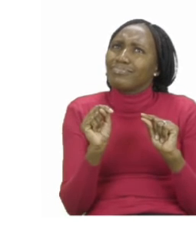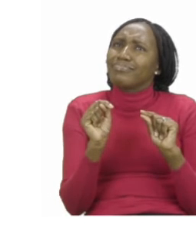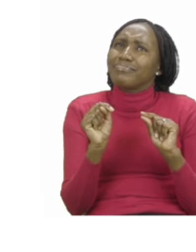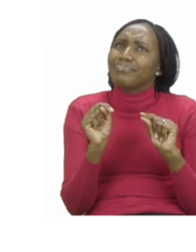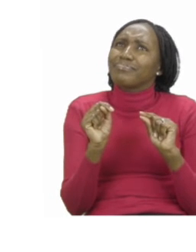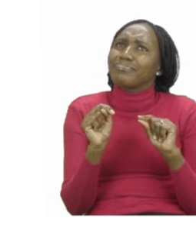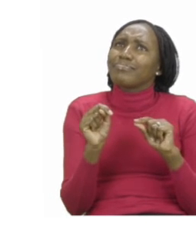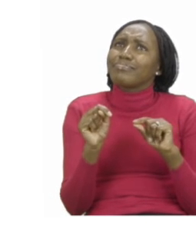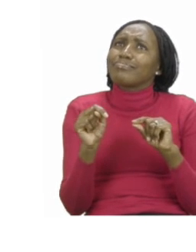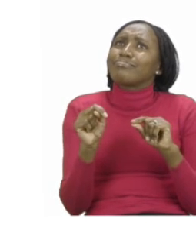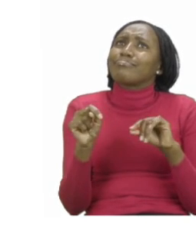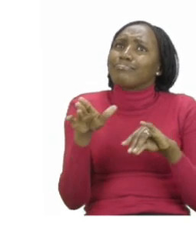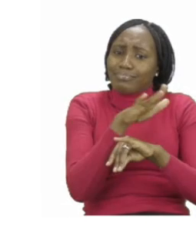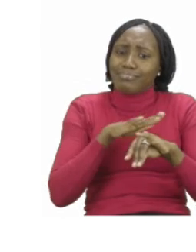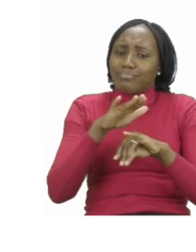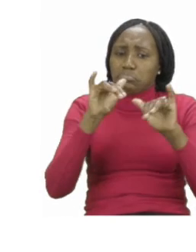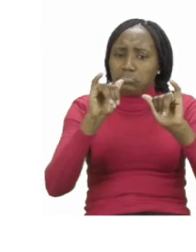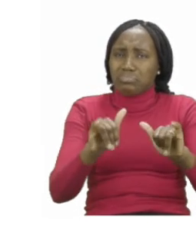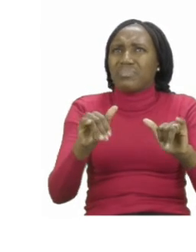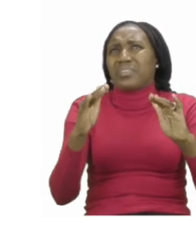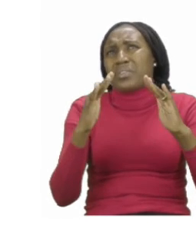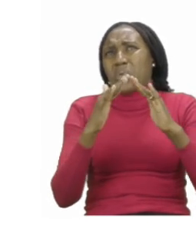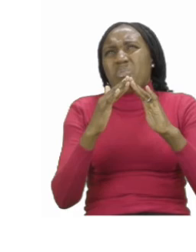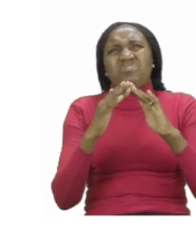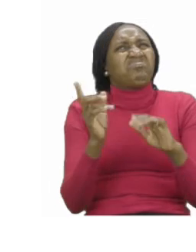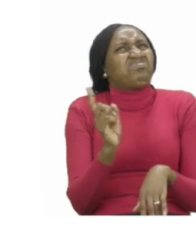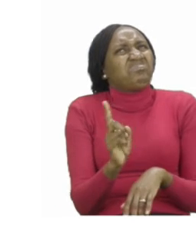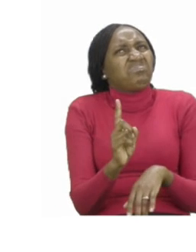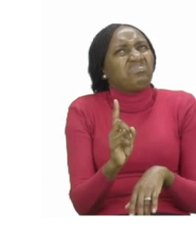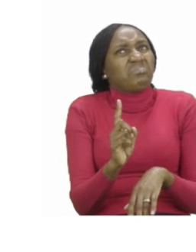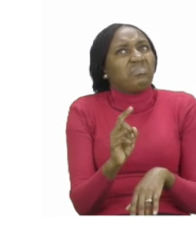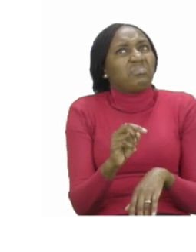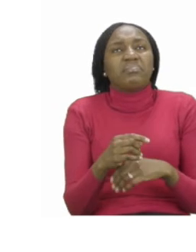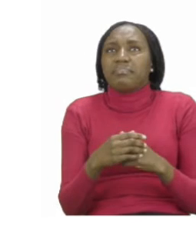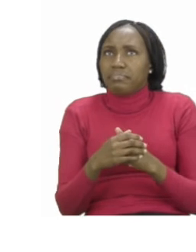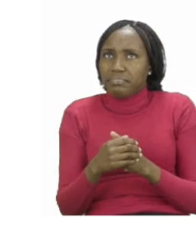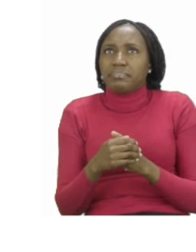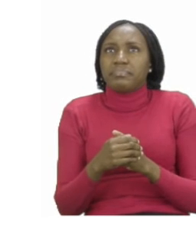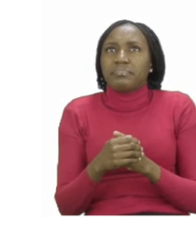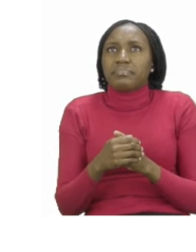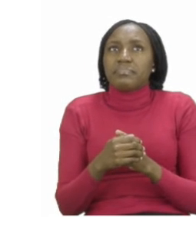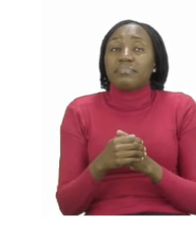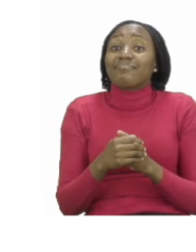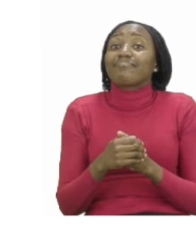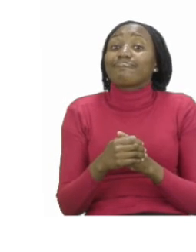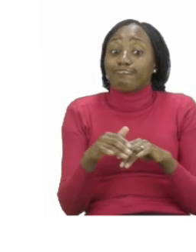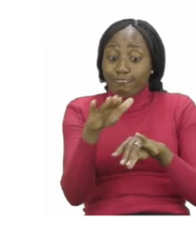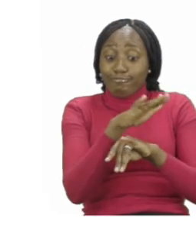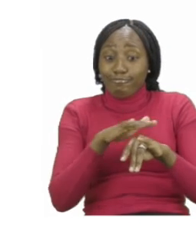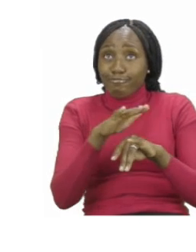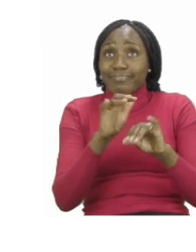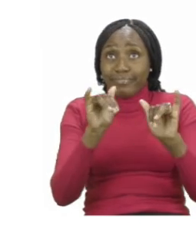a domestic animal and a wild animal? A domestic animal